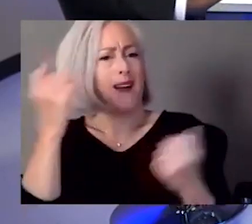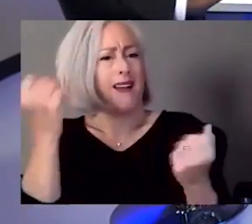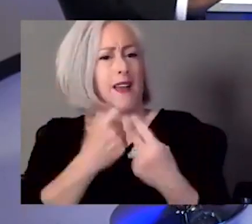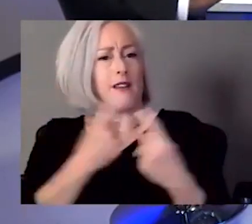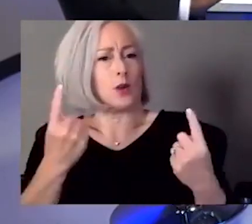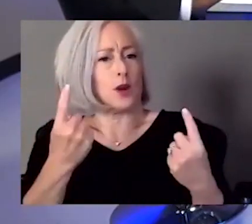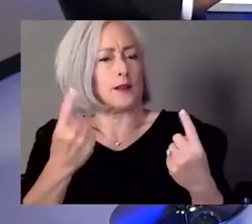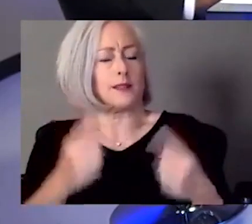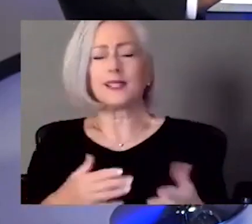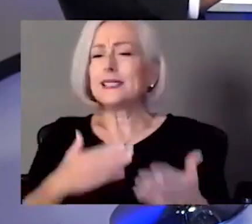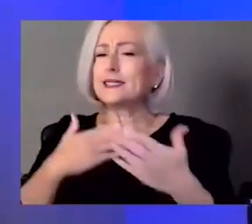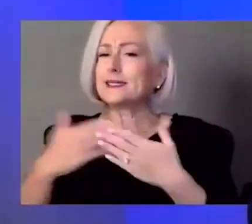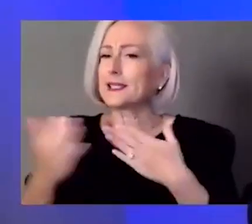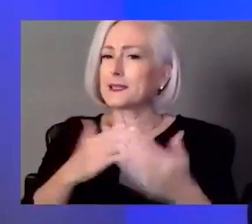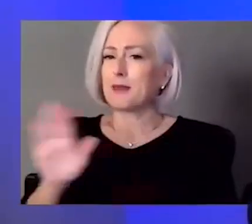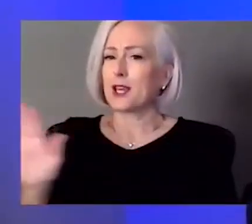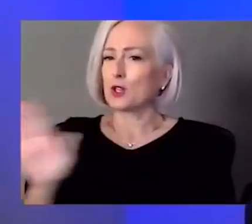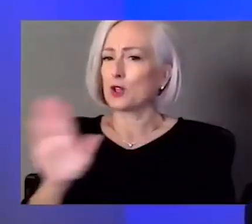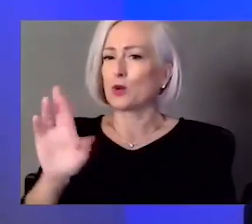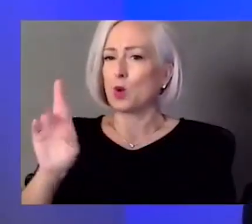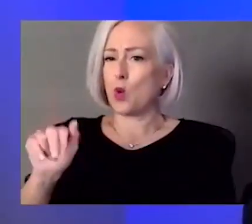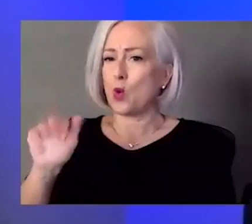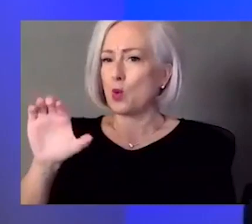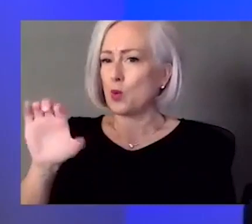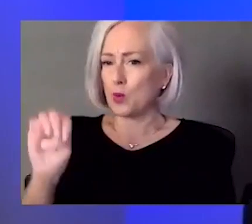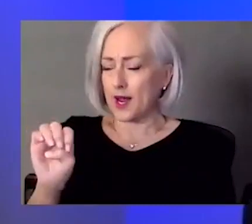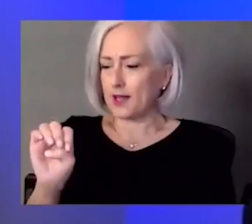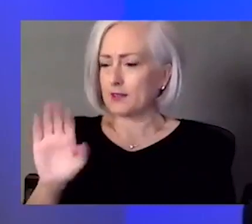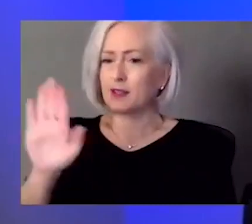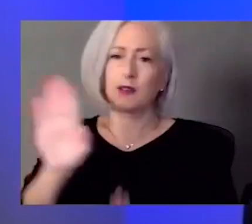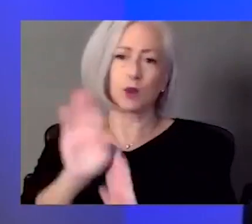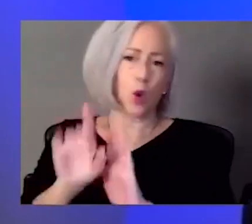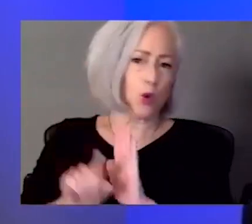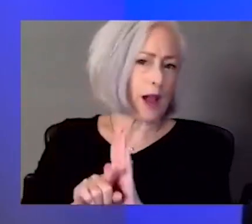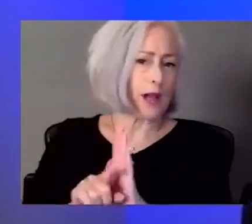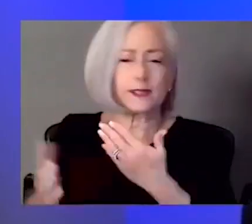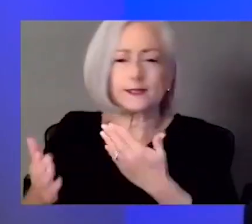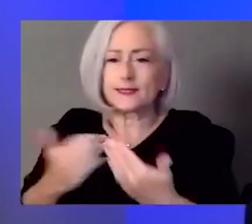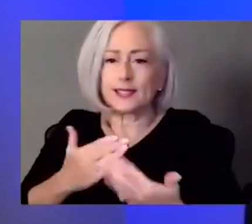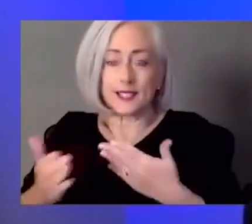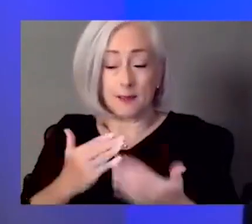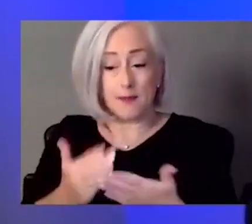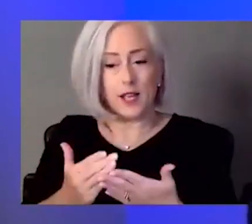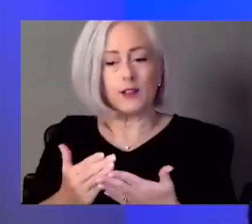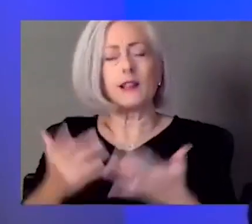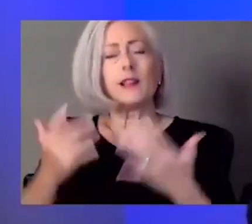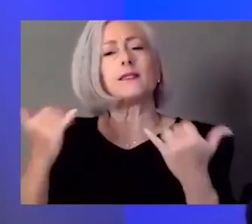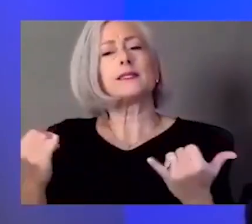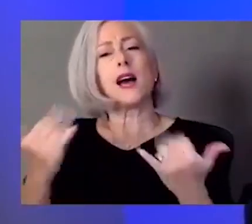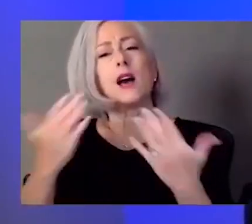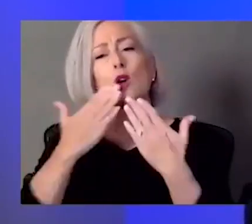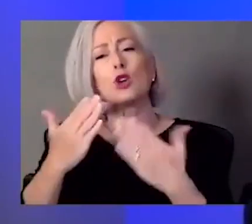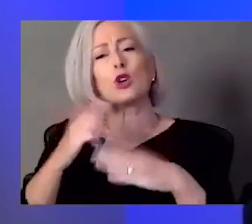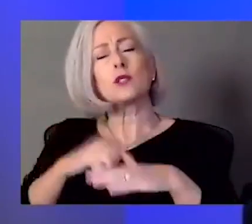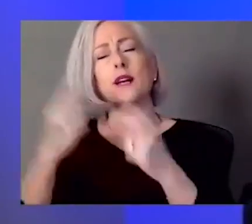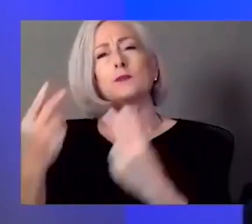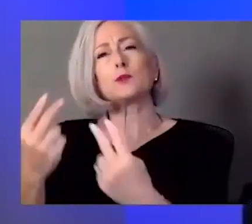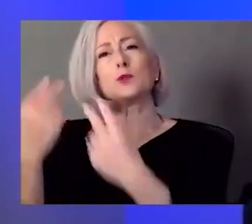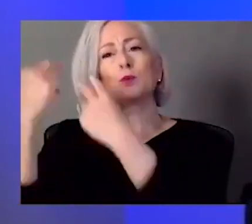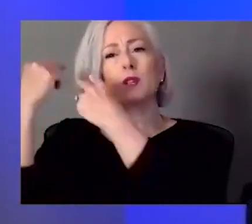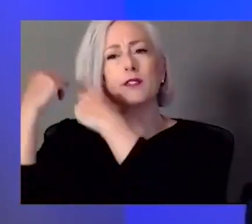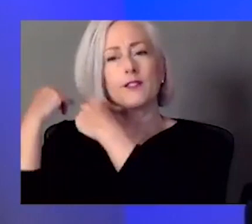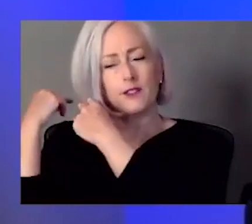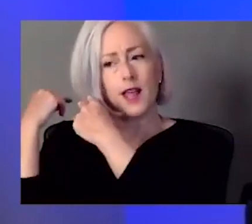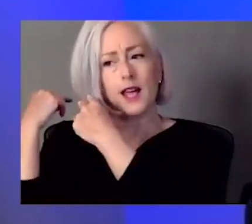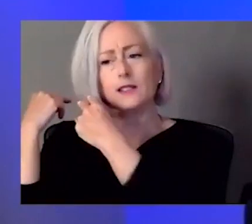are or what background you come from, I think that taking time to reflect on how far our country has come